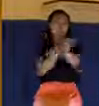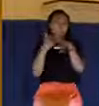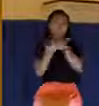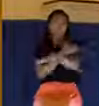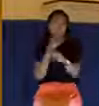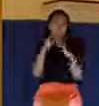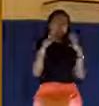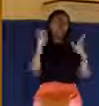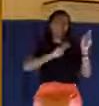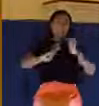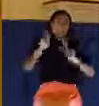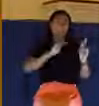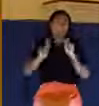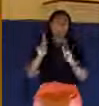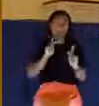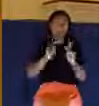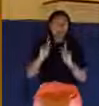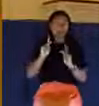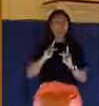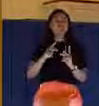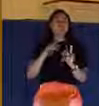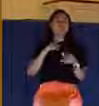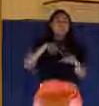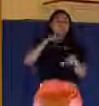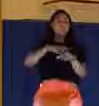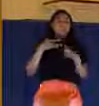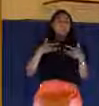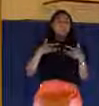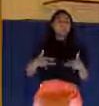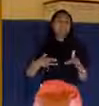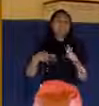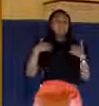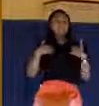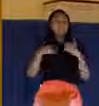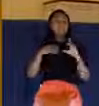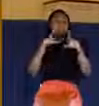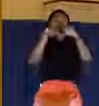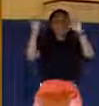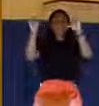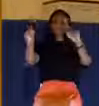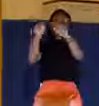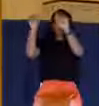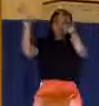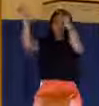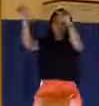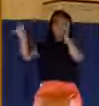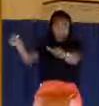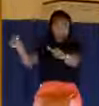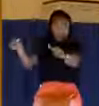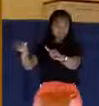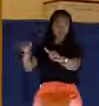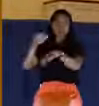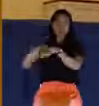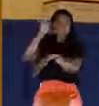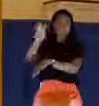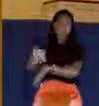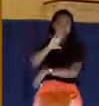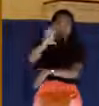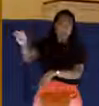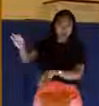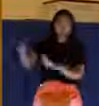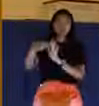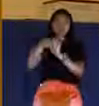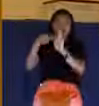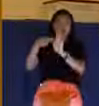to take a board and write the crime of the person being crucified, write it on the board and place it above the cross. And that's what they did here.